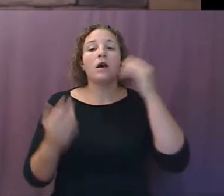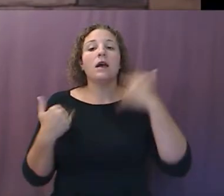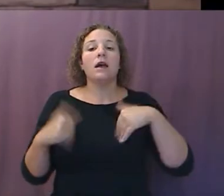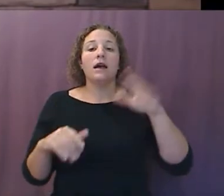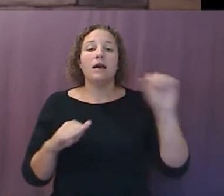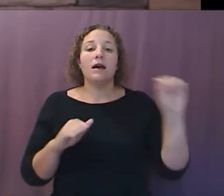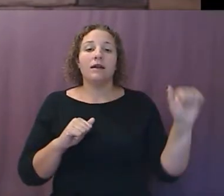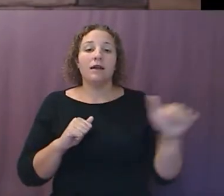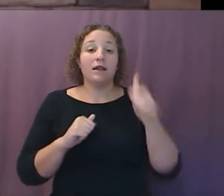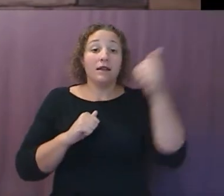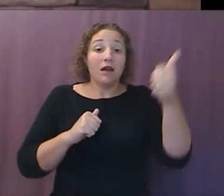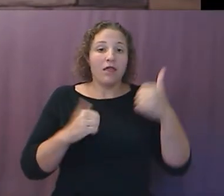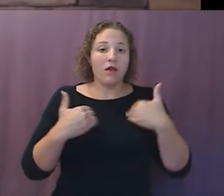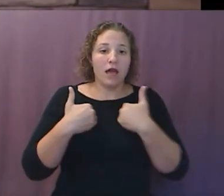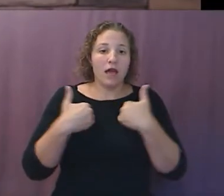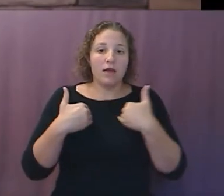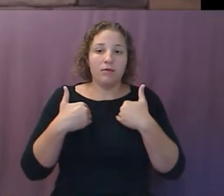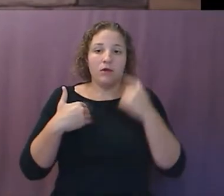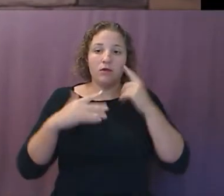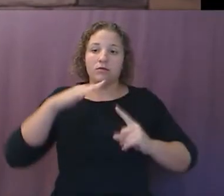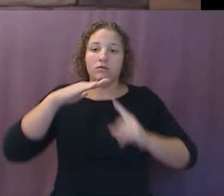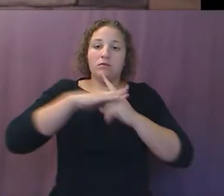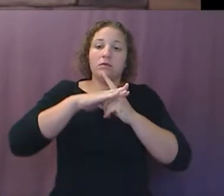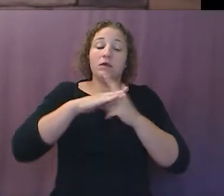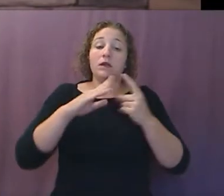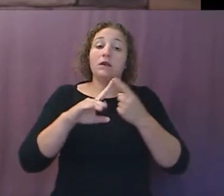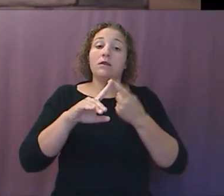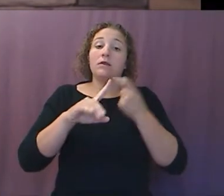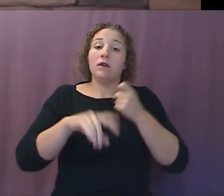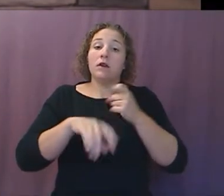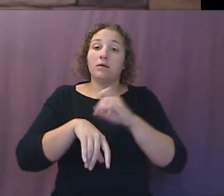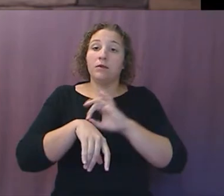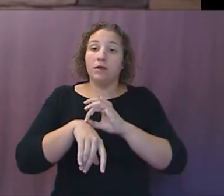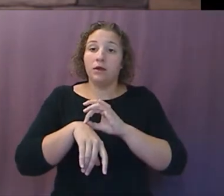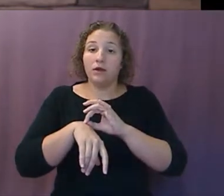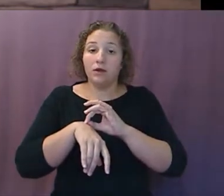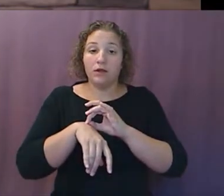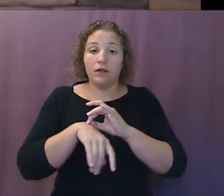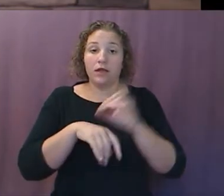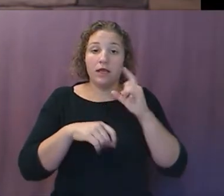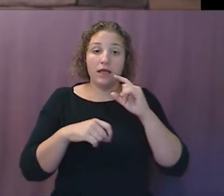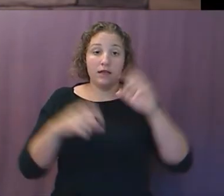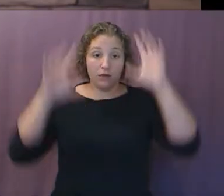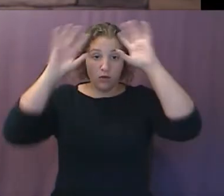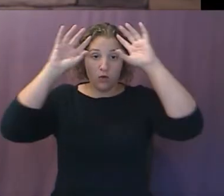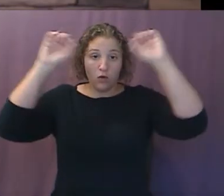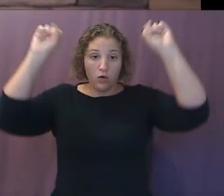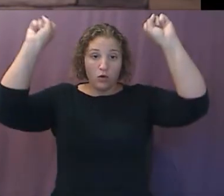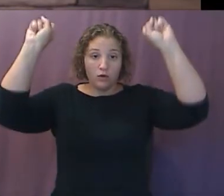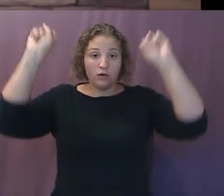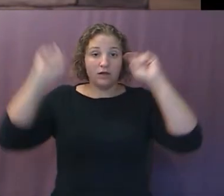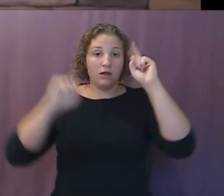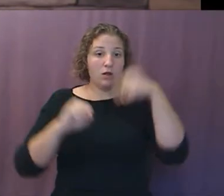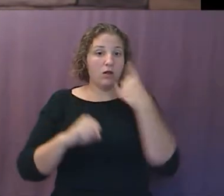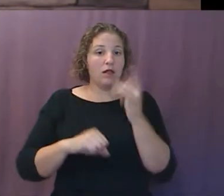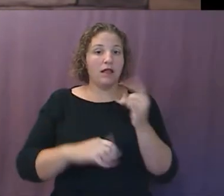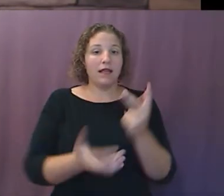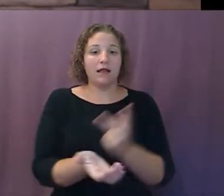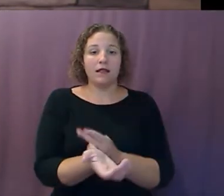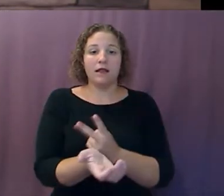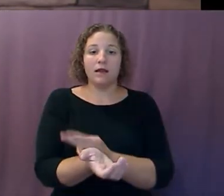seems to be from among men. And he had two horns like a lamb, and he spake as a dragon.